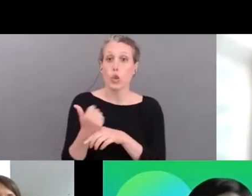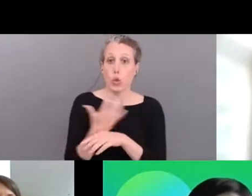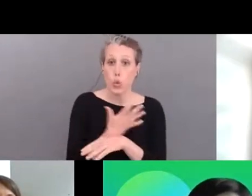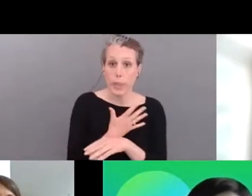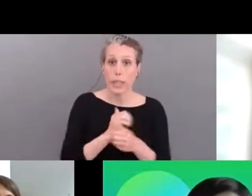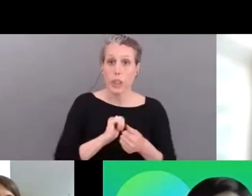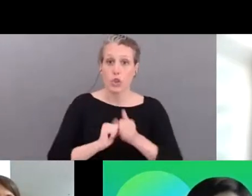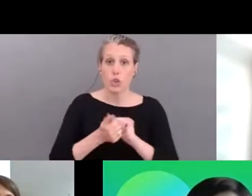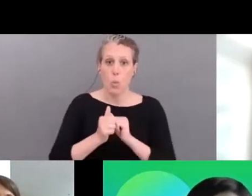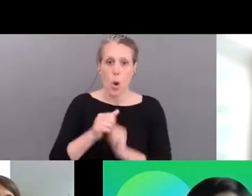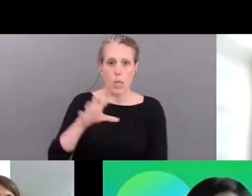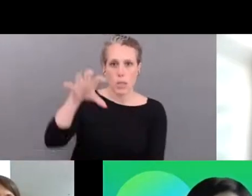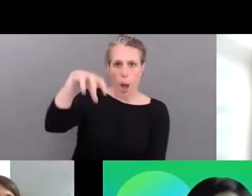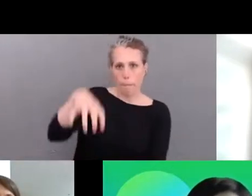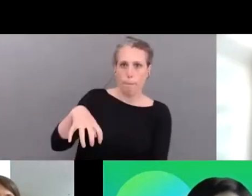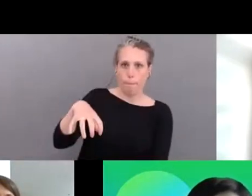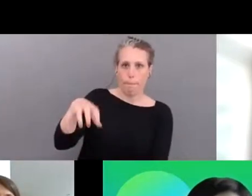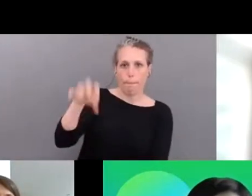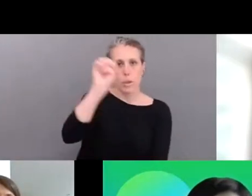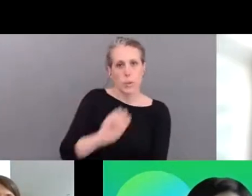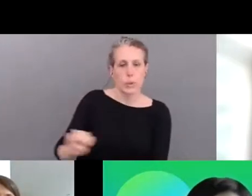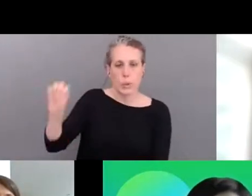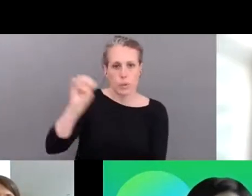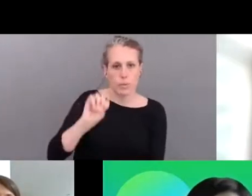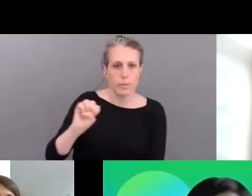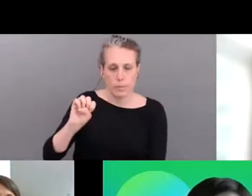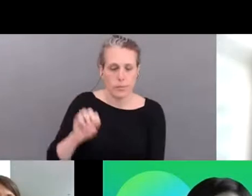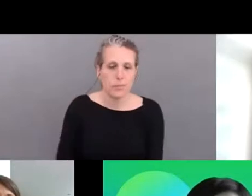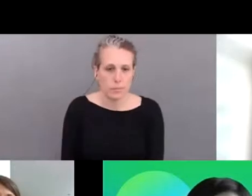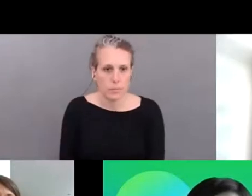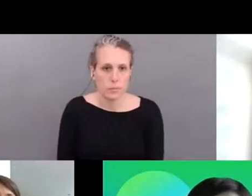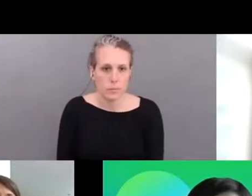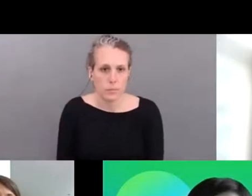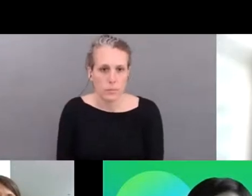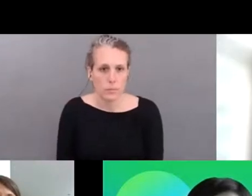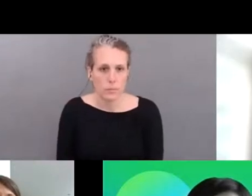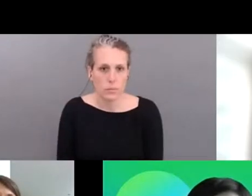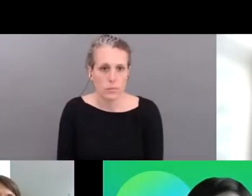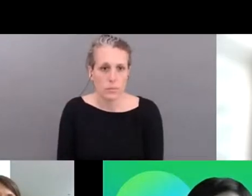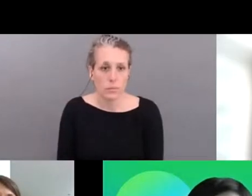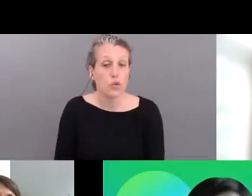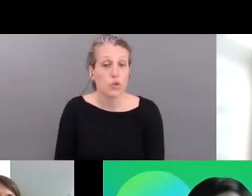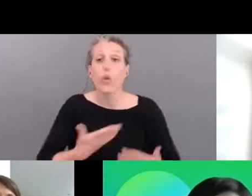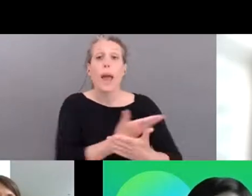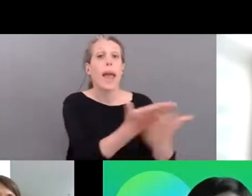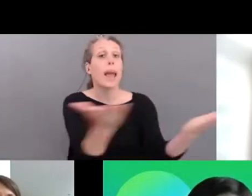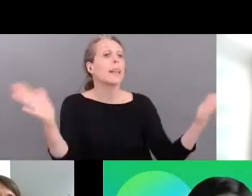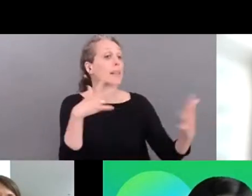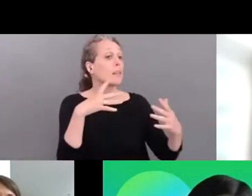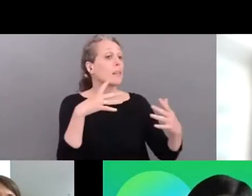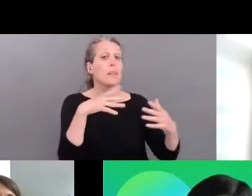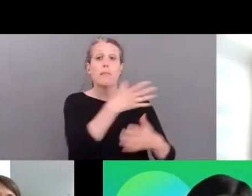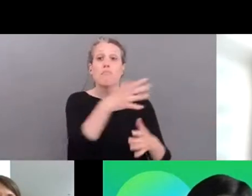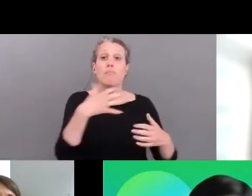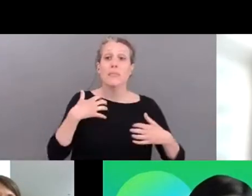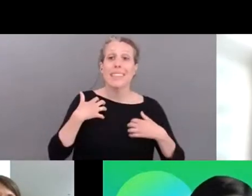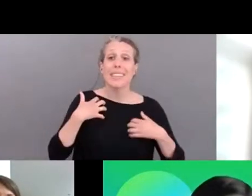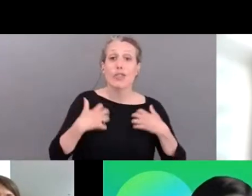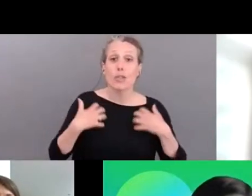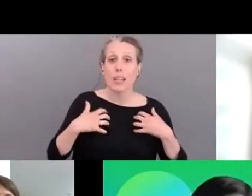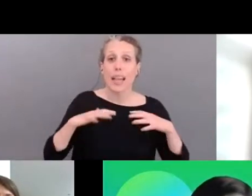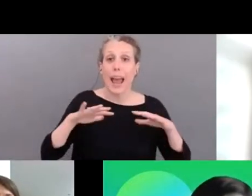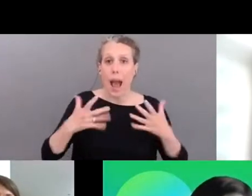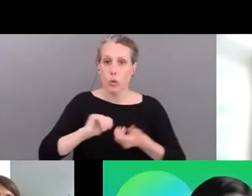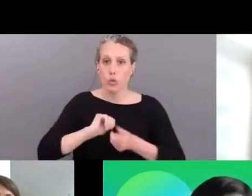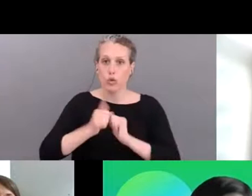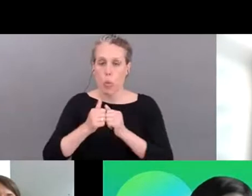to be open to we're very much open to all who have got an interest in in in european greening of sports um